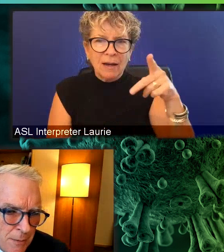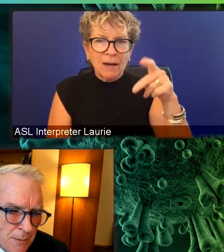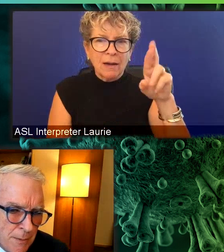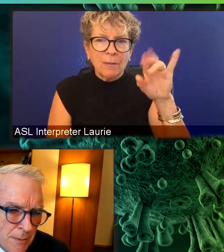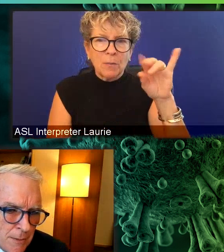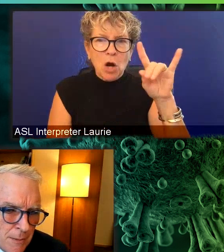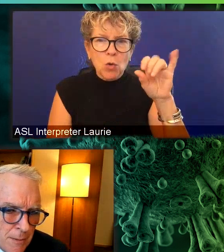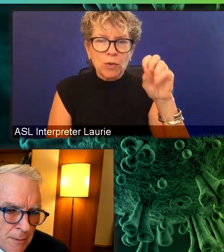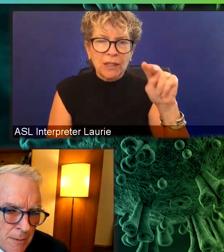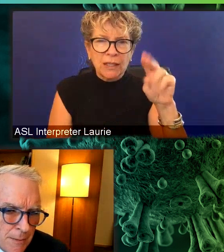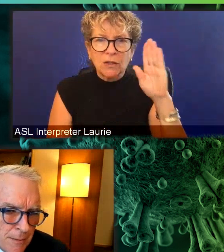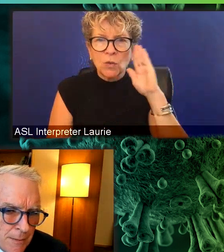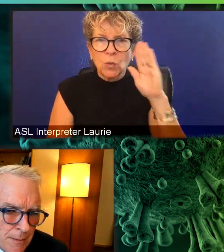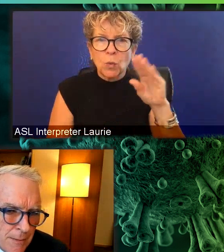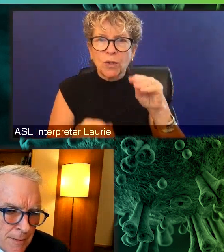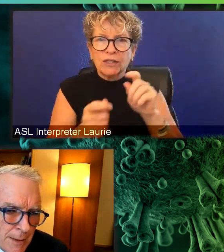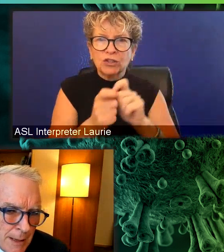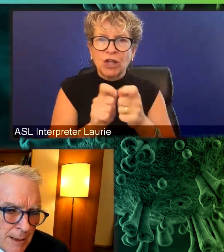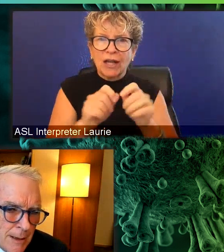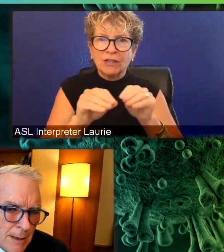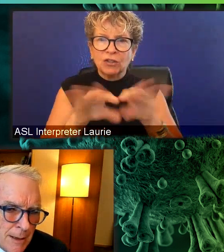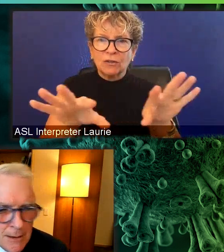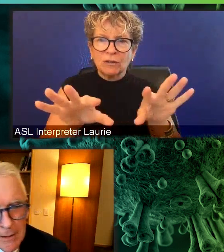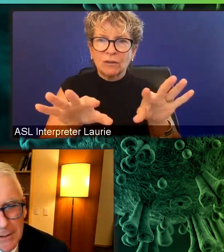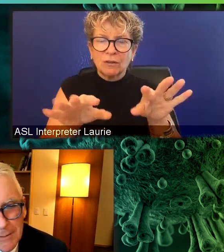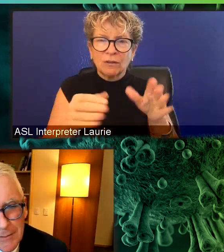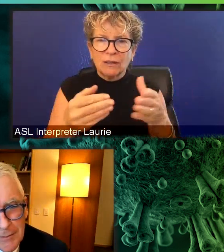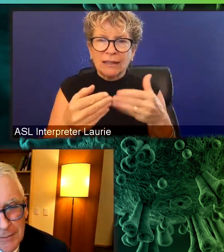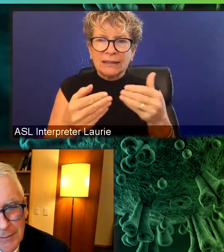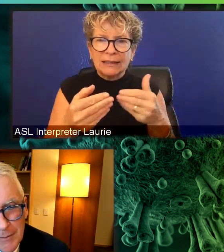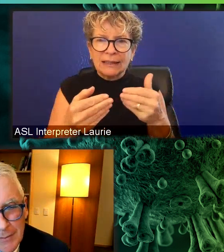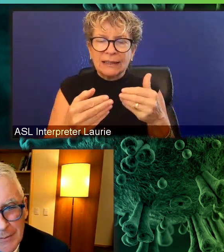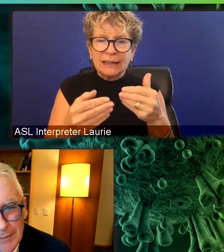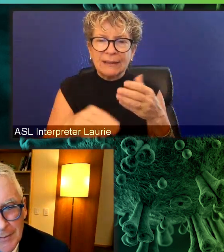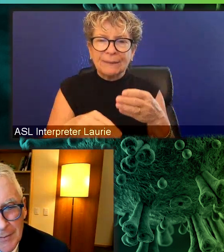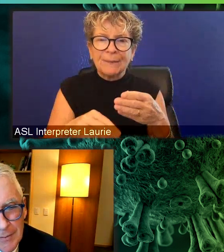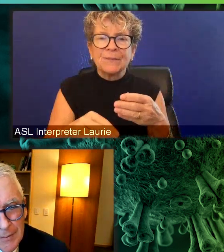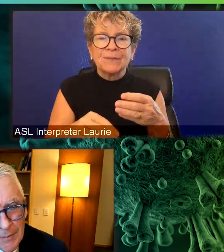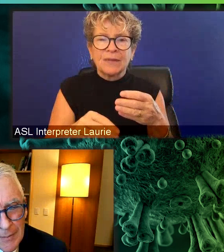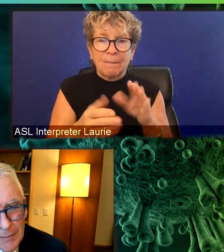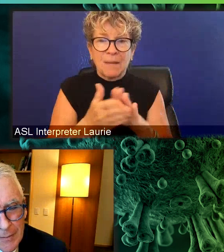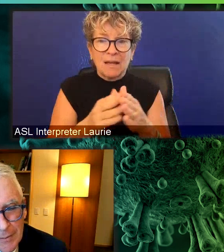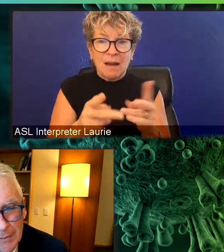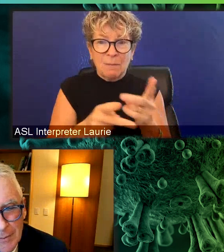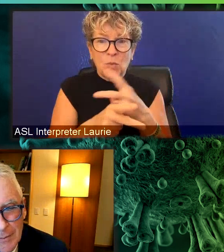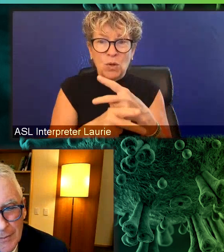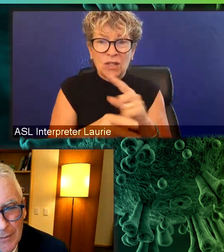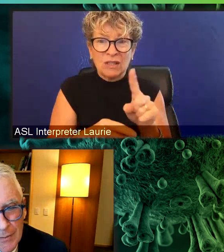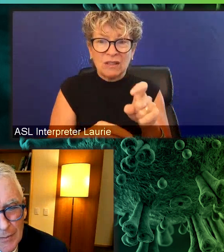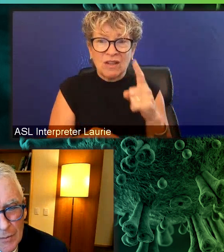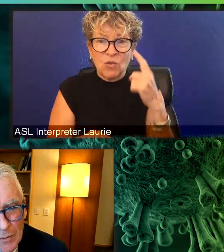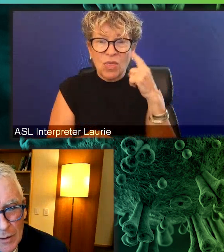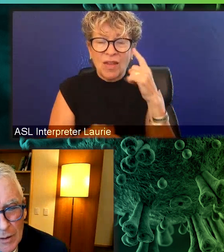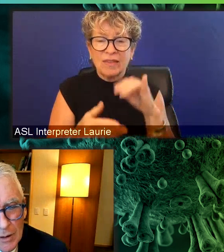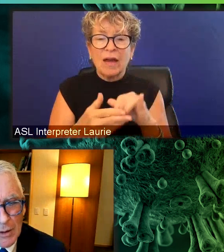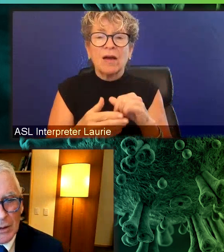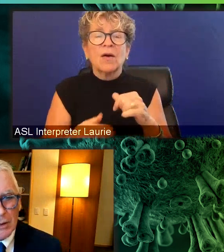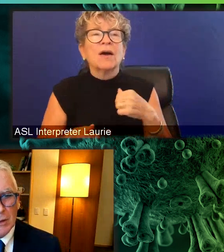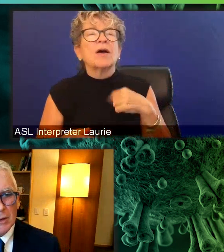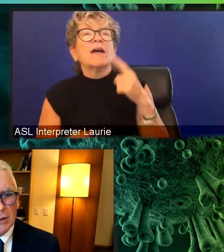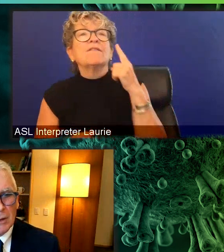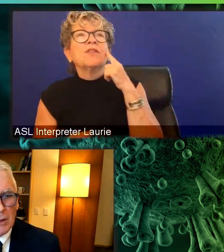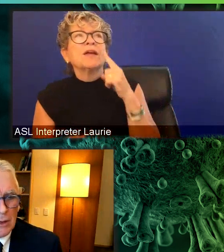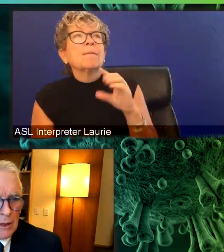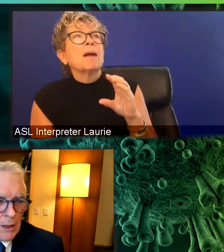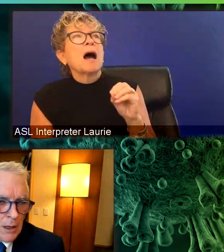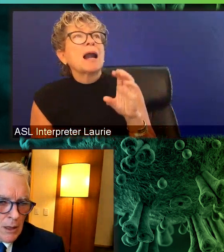about? The, yeah, if we, if we like kind of think of a timeline here back in like, um, I don't know, October, 2020,